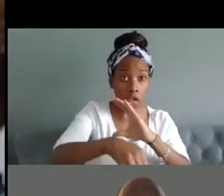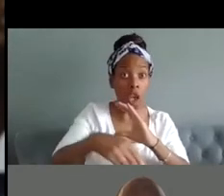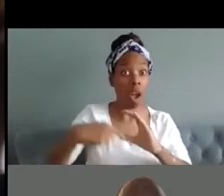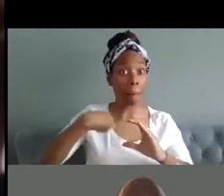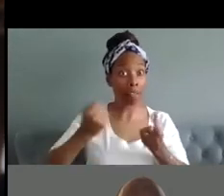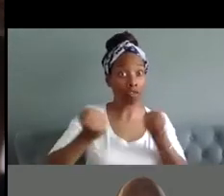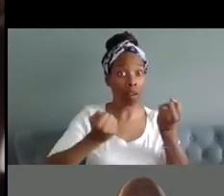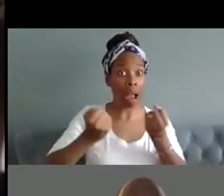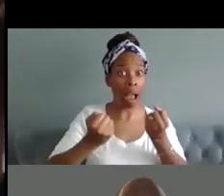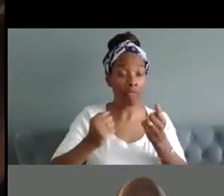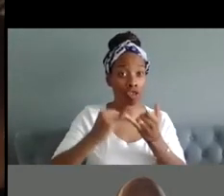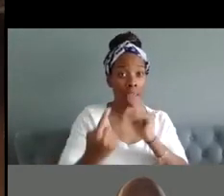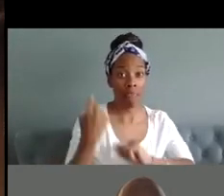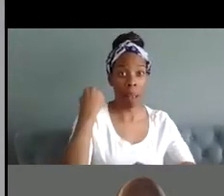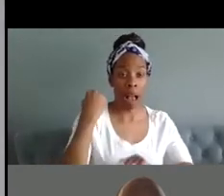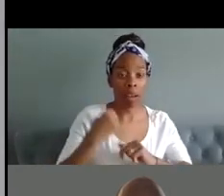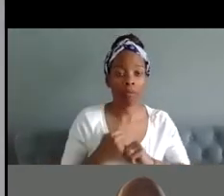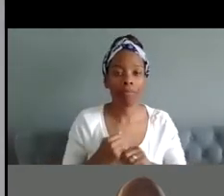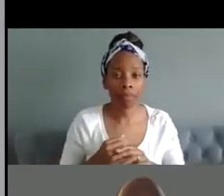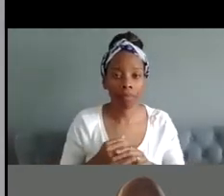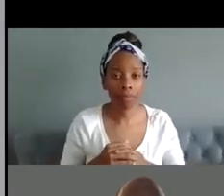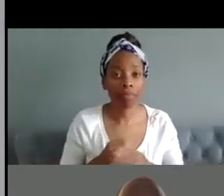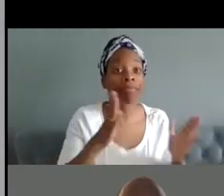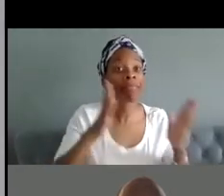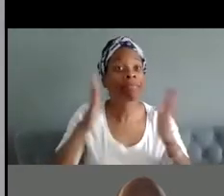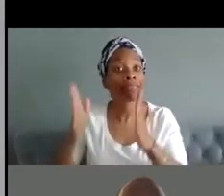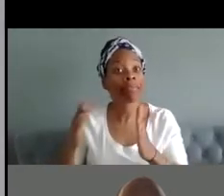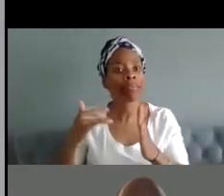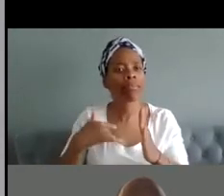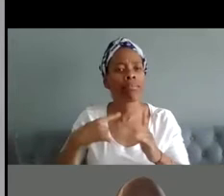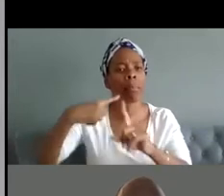is um these are really um positive uh things